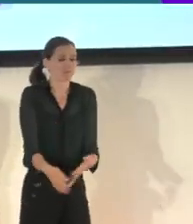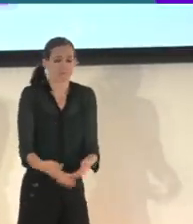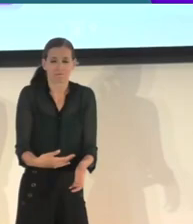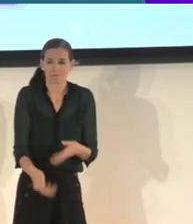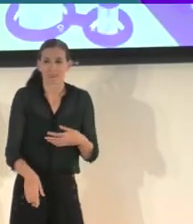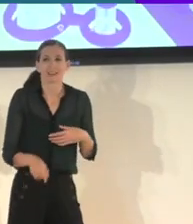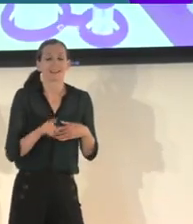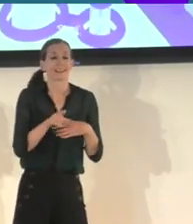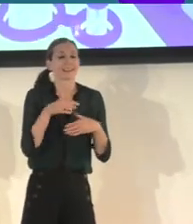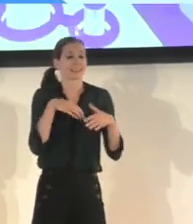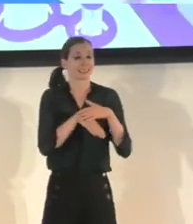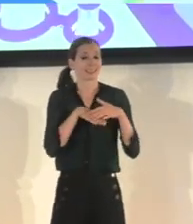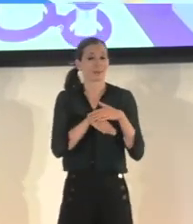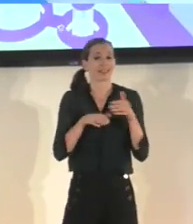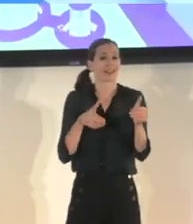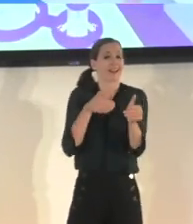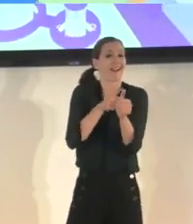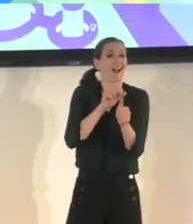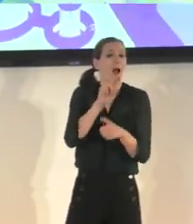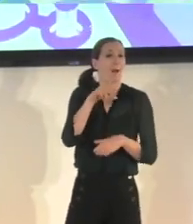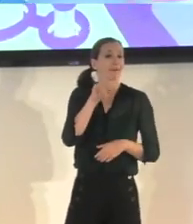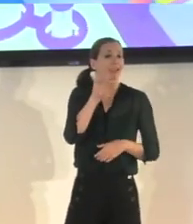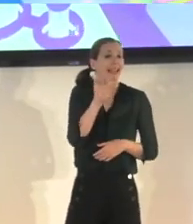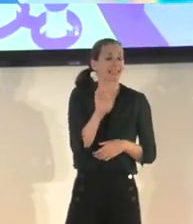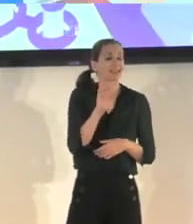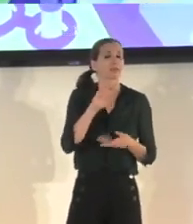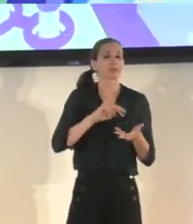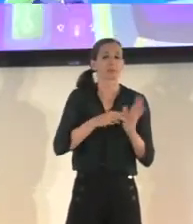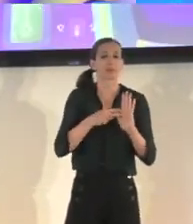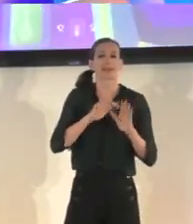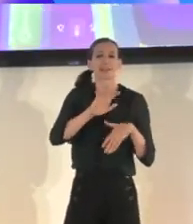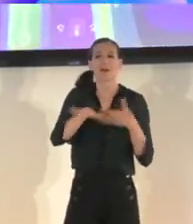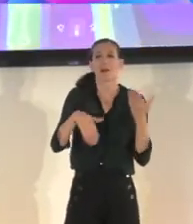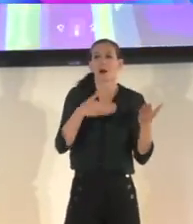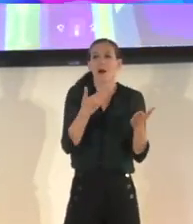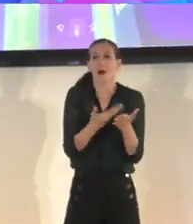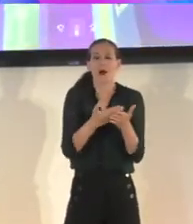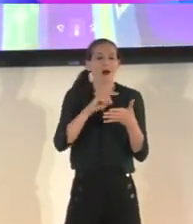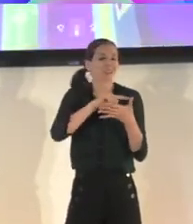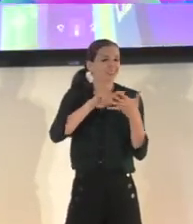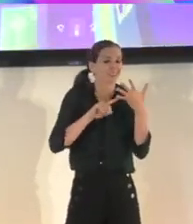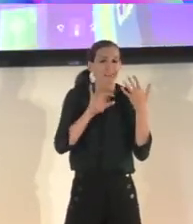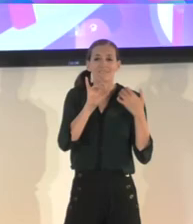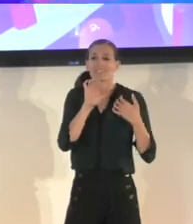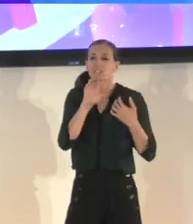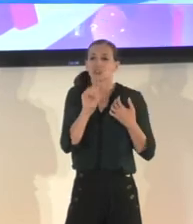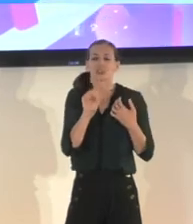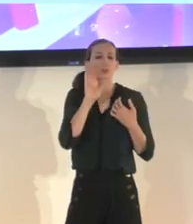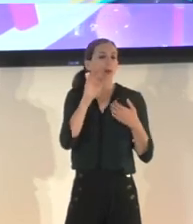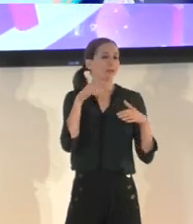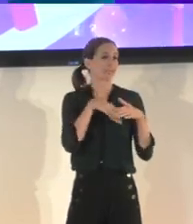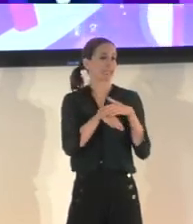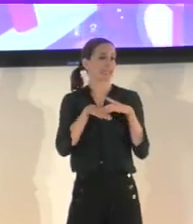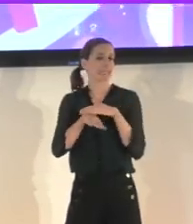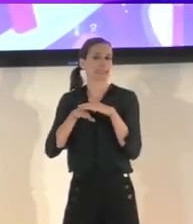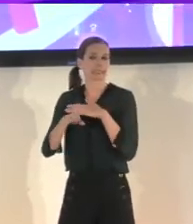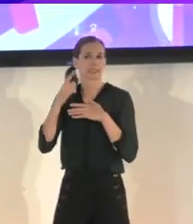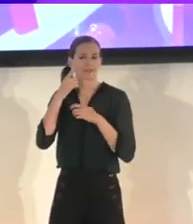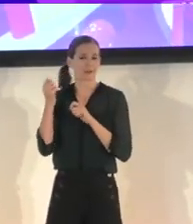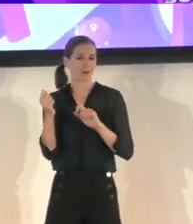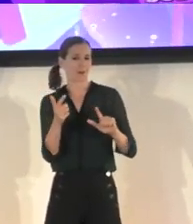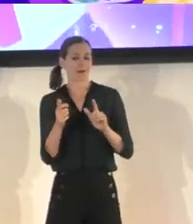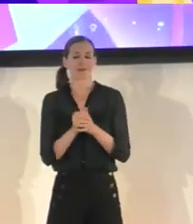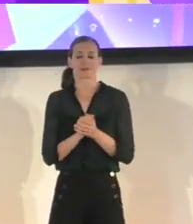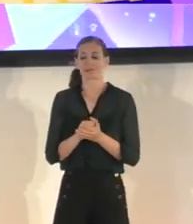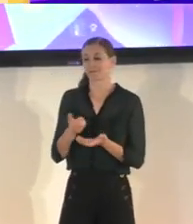fans both old and new. Some of these can even prove helpful to players who might not usually take advantage of accessibility features. You'll have access